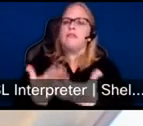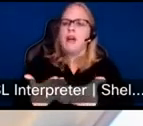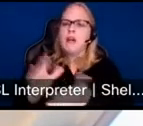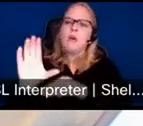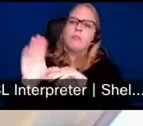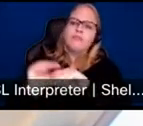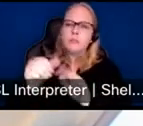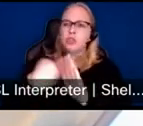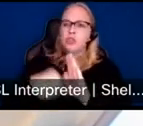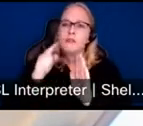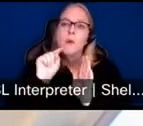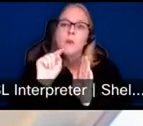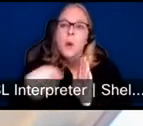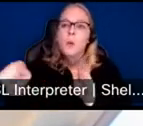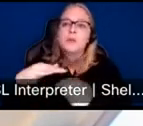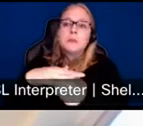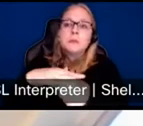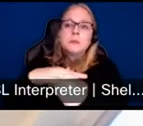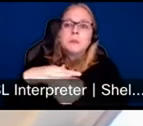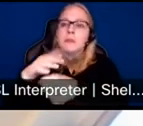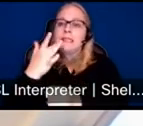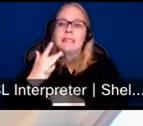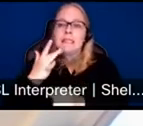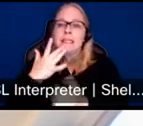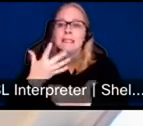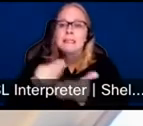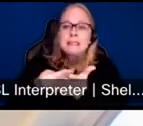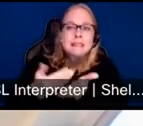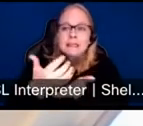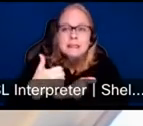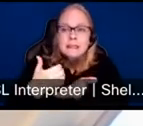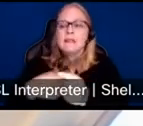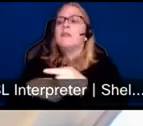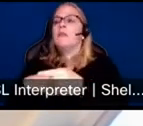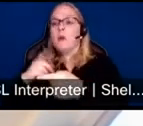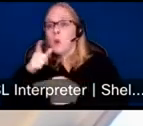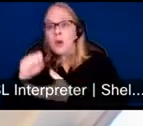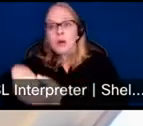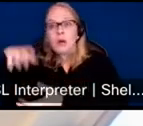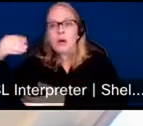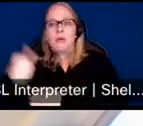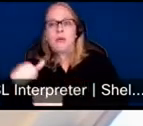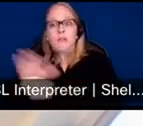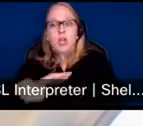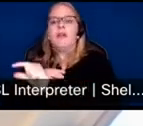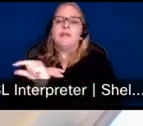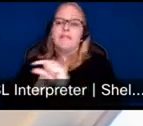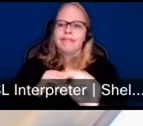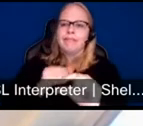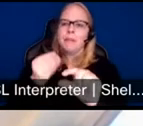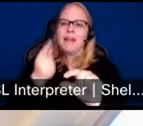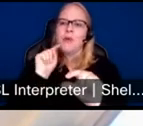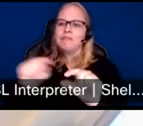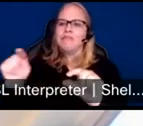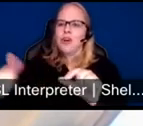full paying patients from wealthier backgrounds. And so in this consortium, we have the eye hospital that's actually implementing